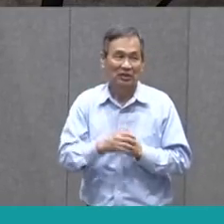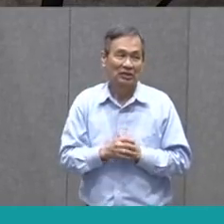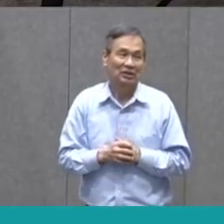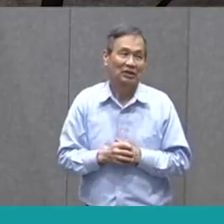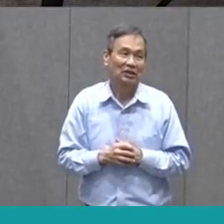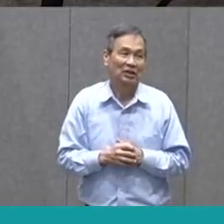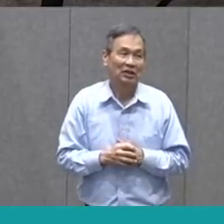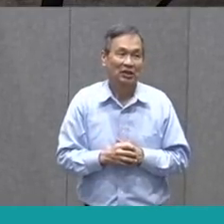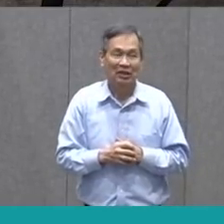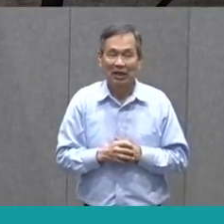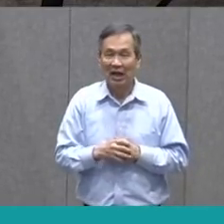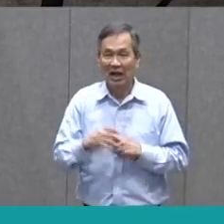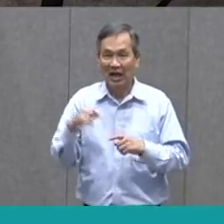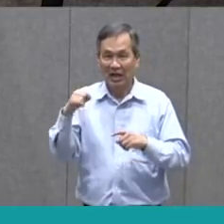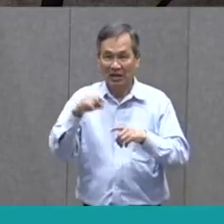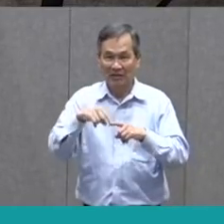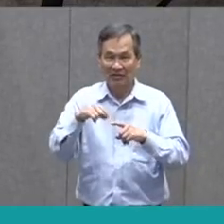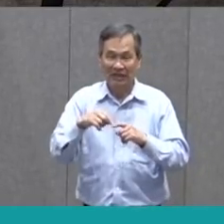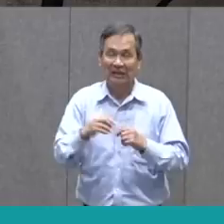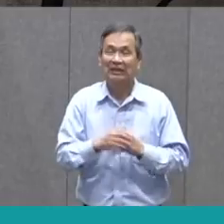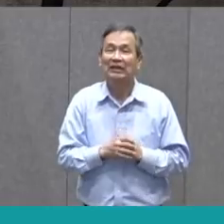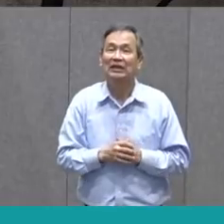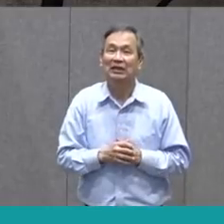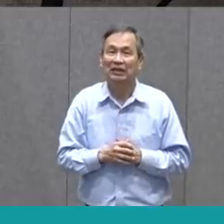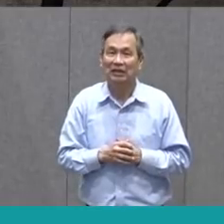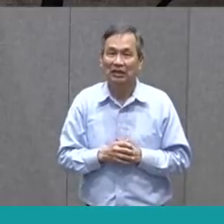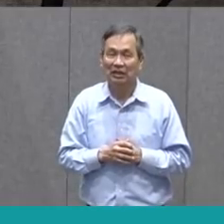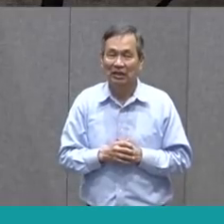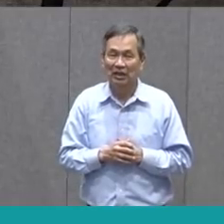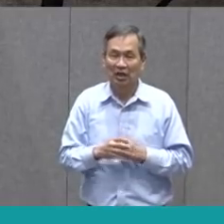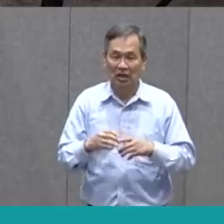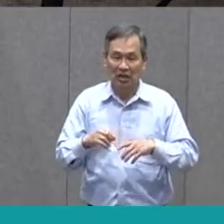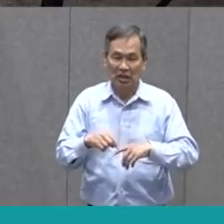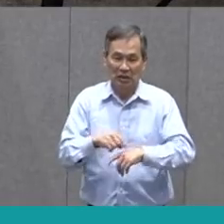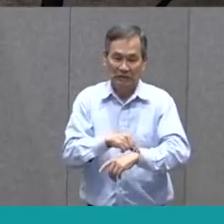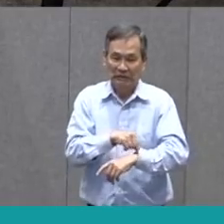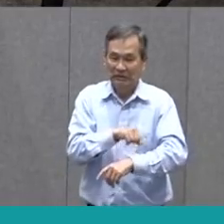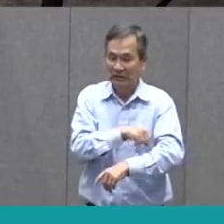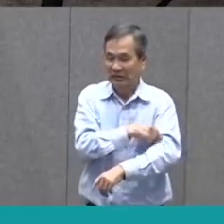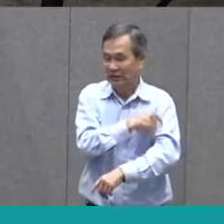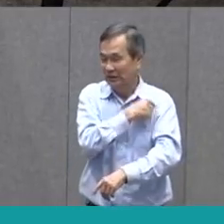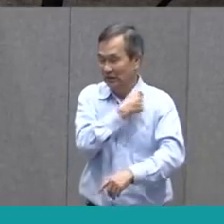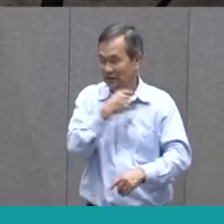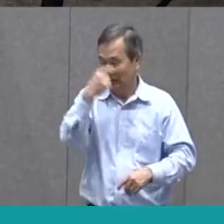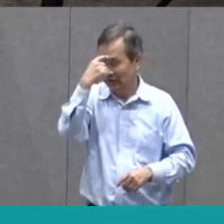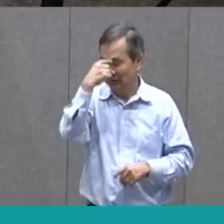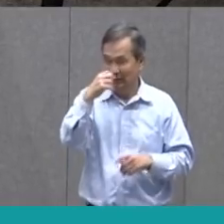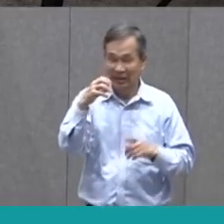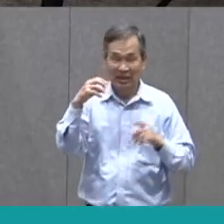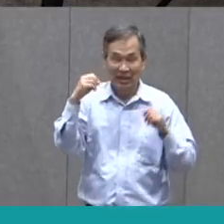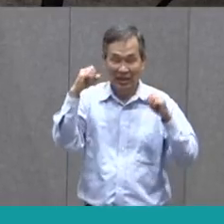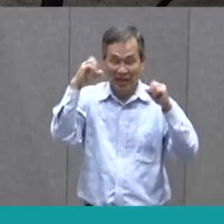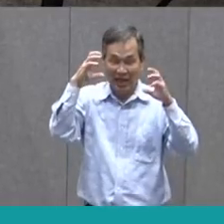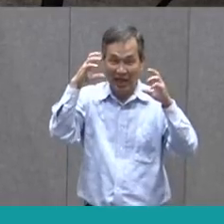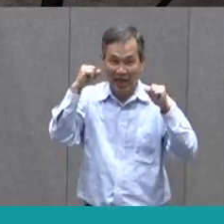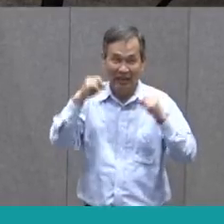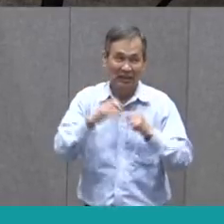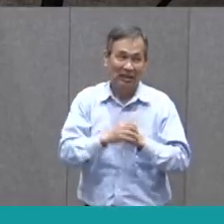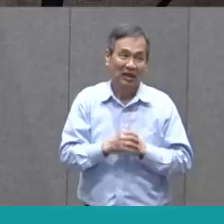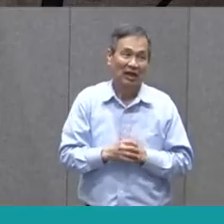starts in her finger. And then moves to her brain. And she